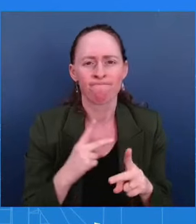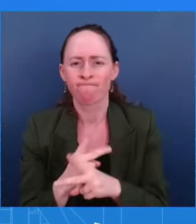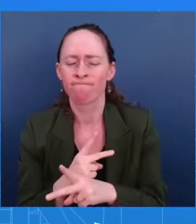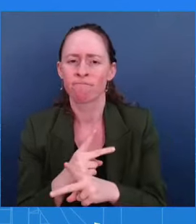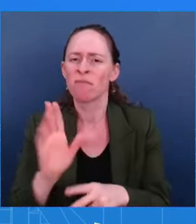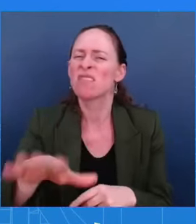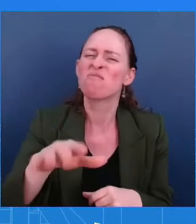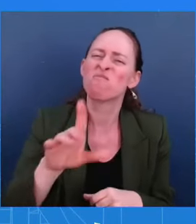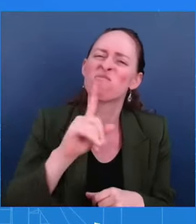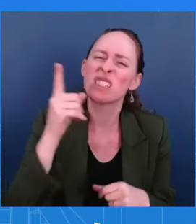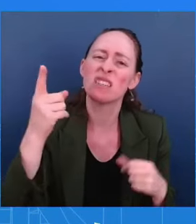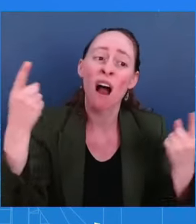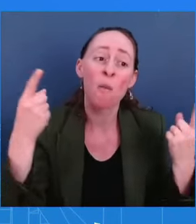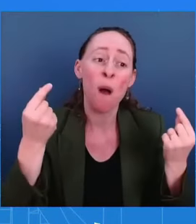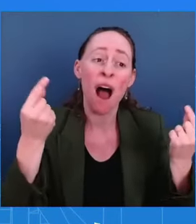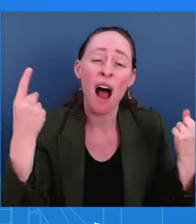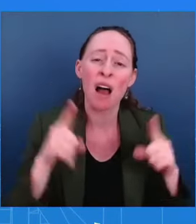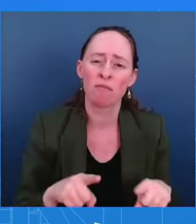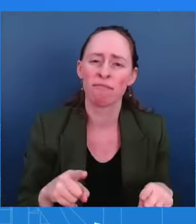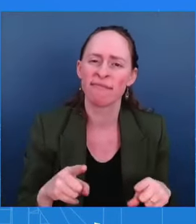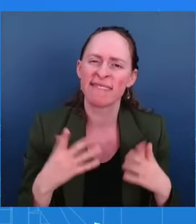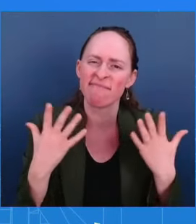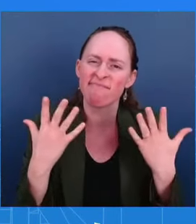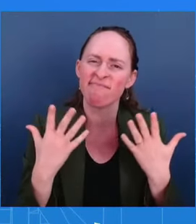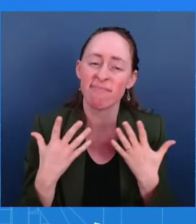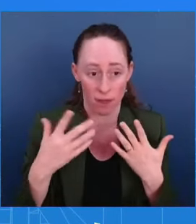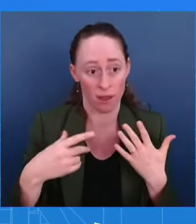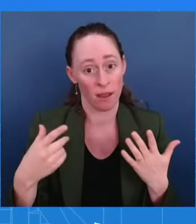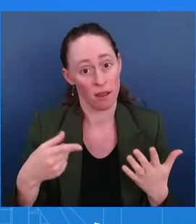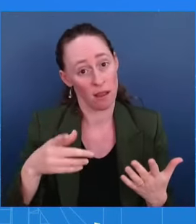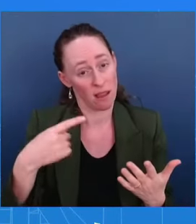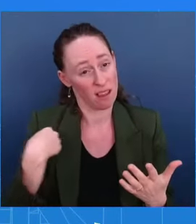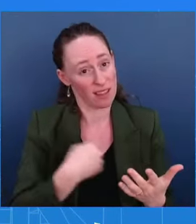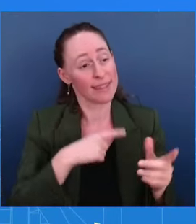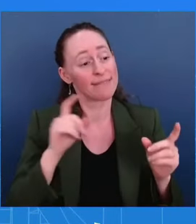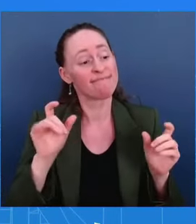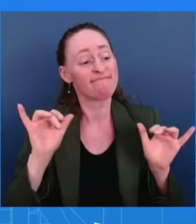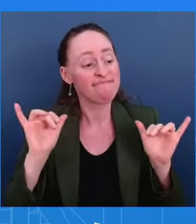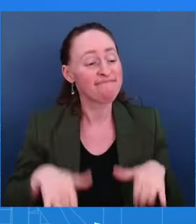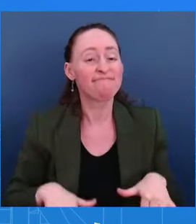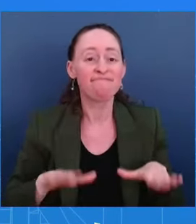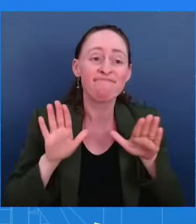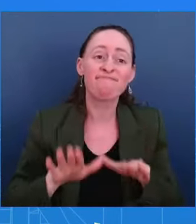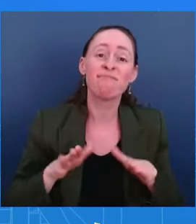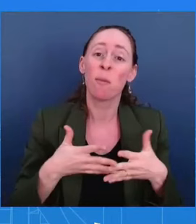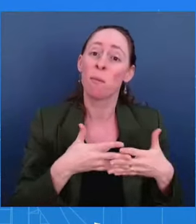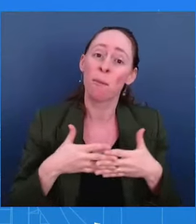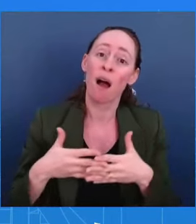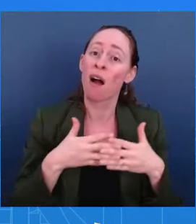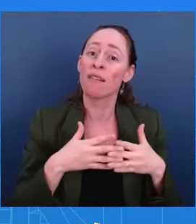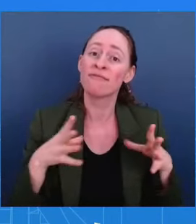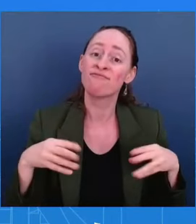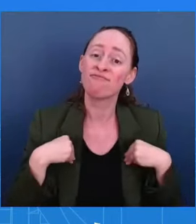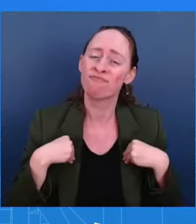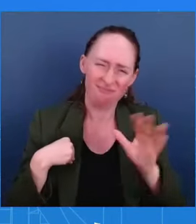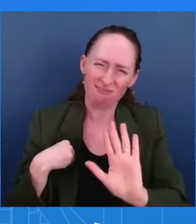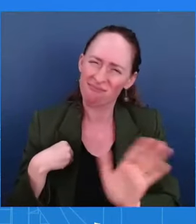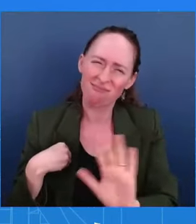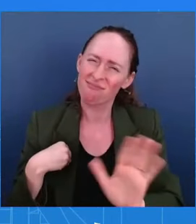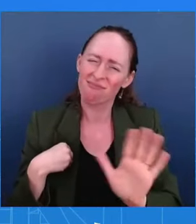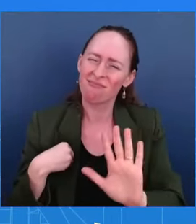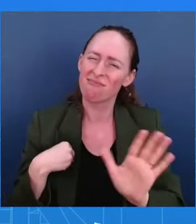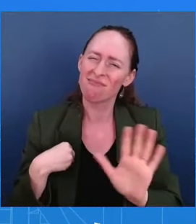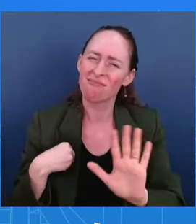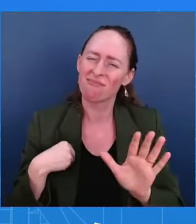that this should not be happening and enough is enough and we need to continue to do the work and that really